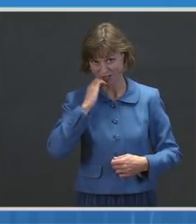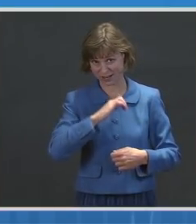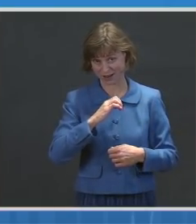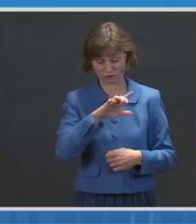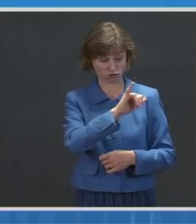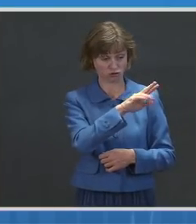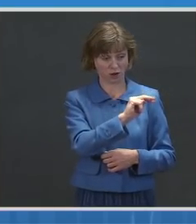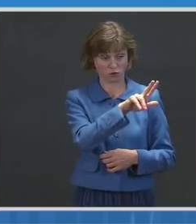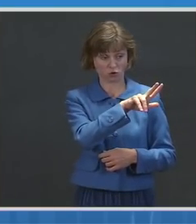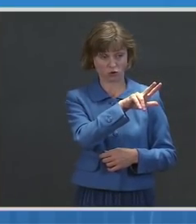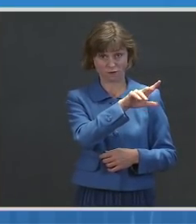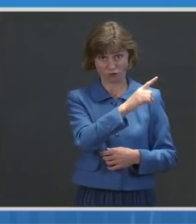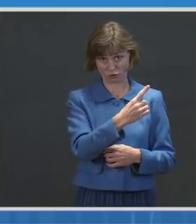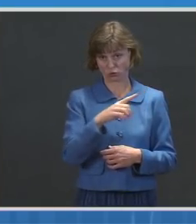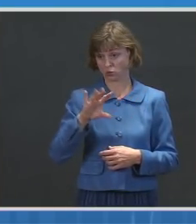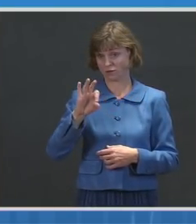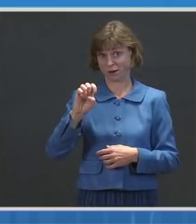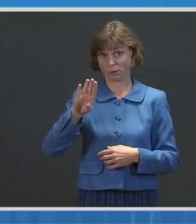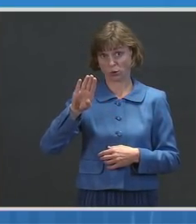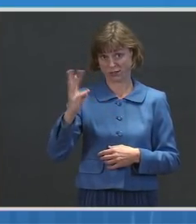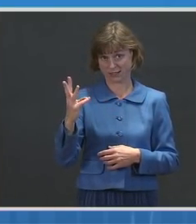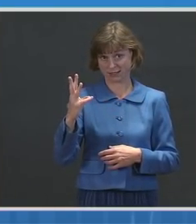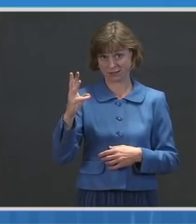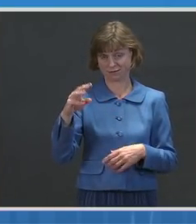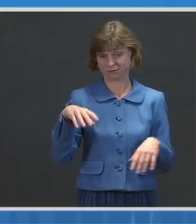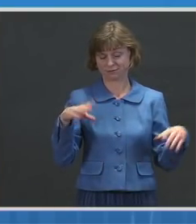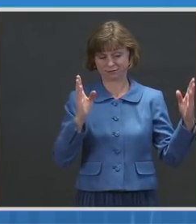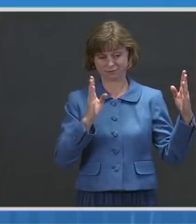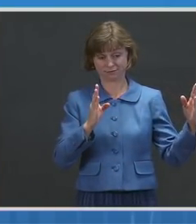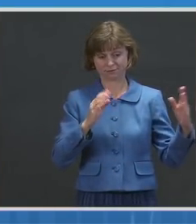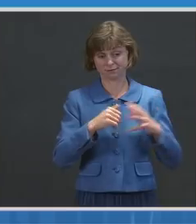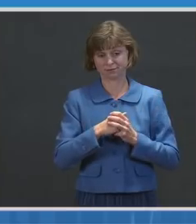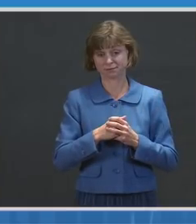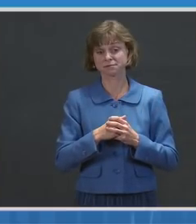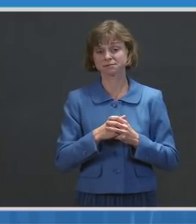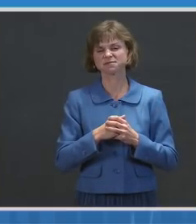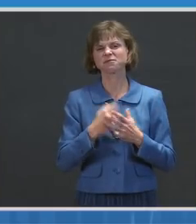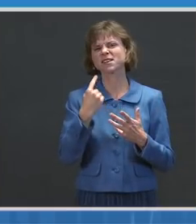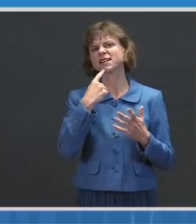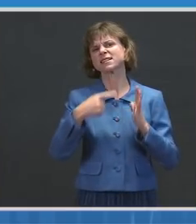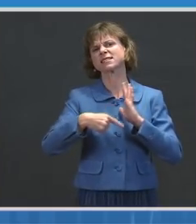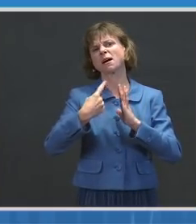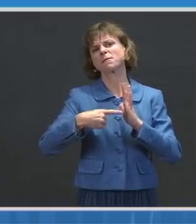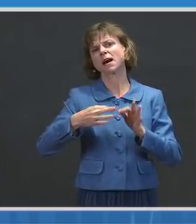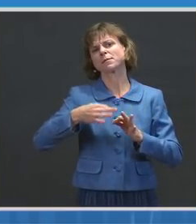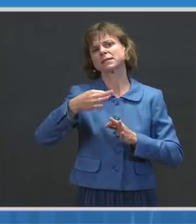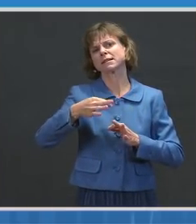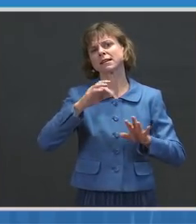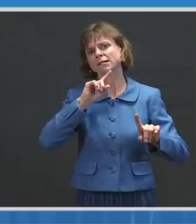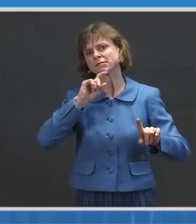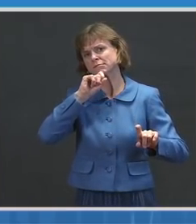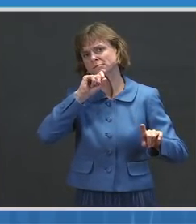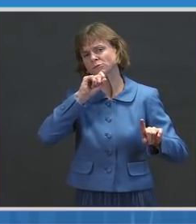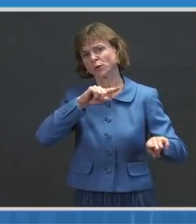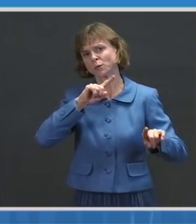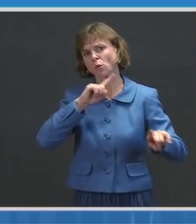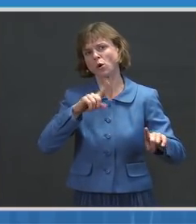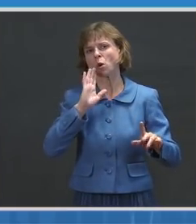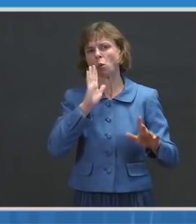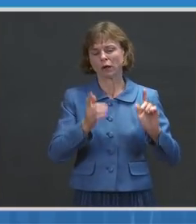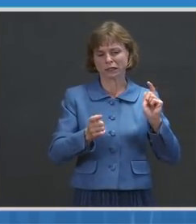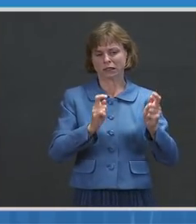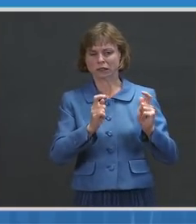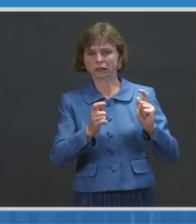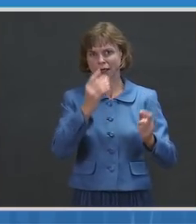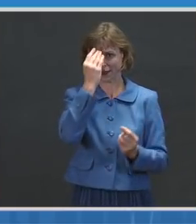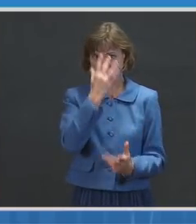to February 6th. As I mentioned on Friday, sometimes delays in reporting can lead to fluctuations in the data. This